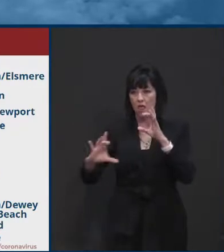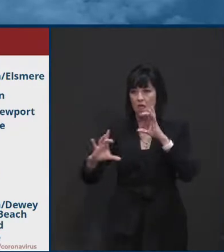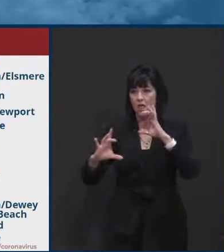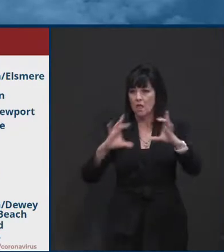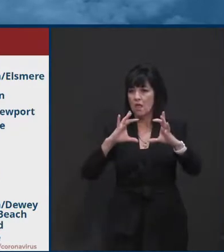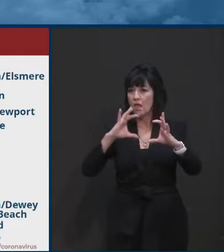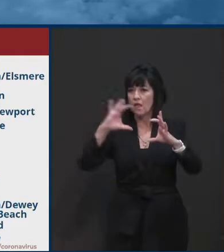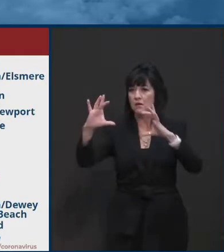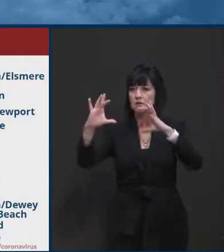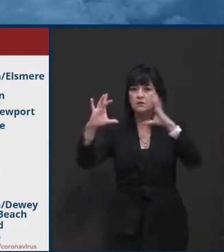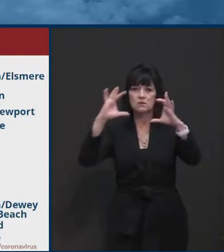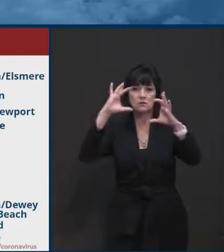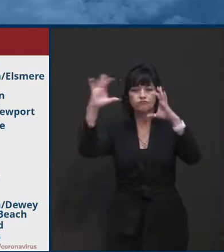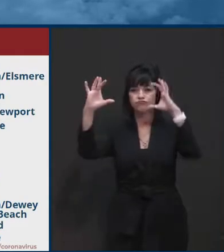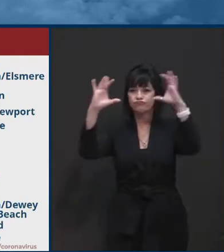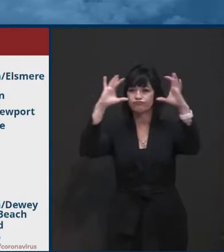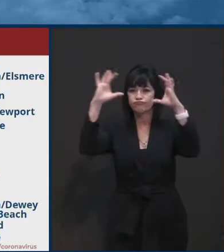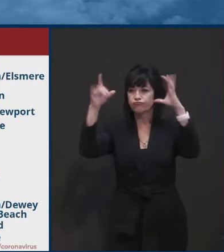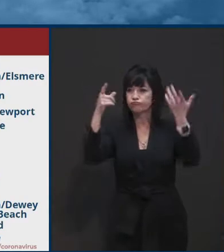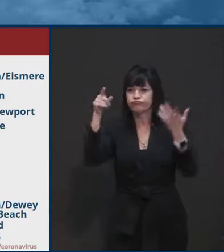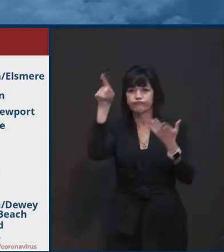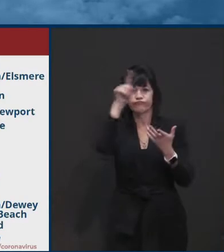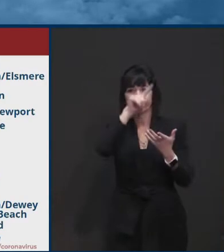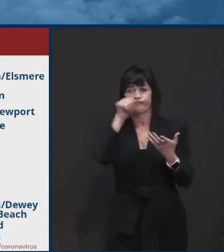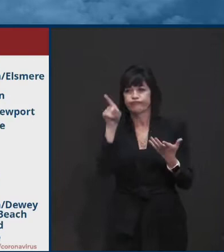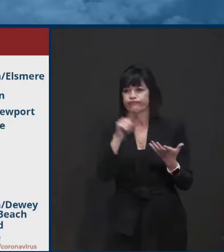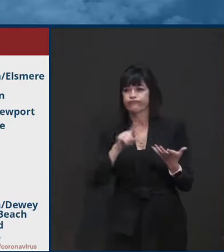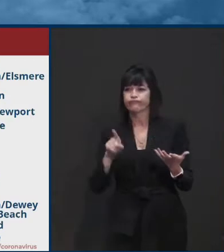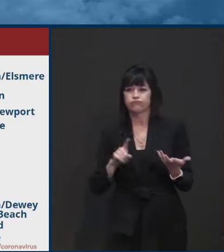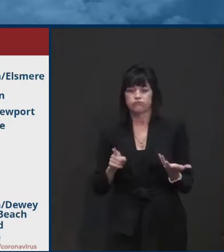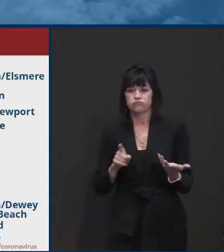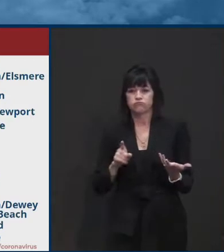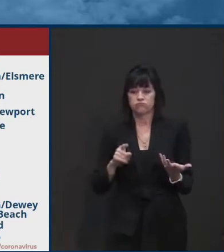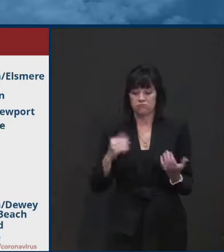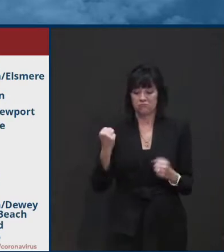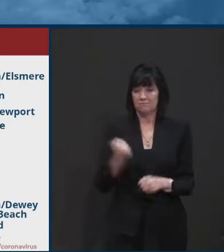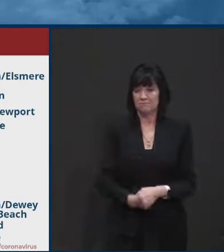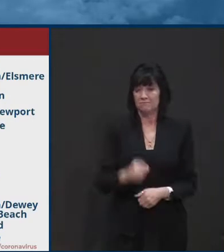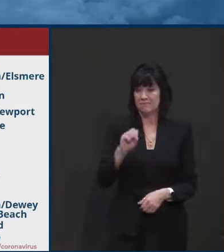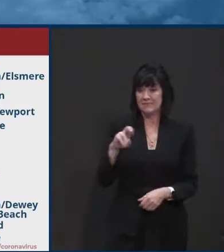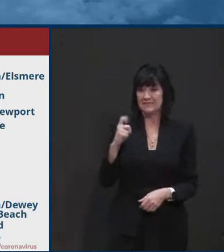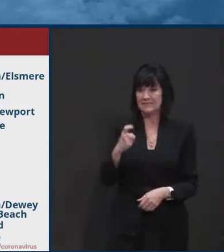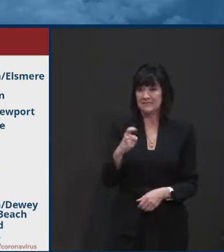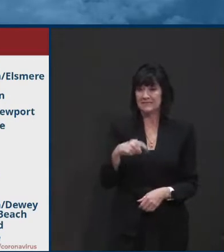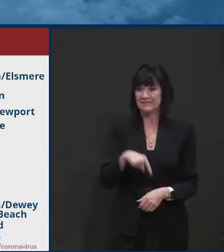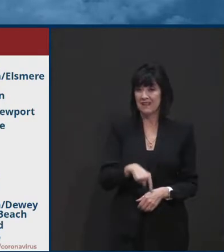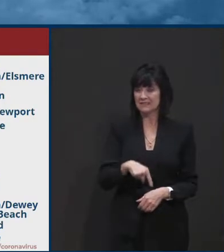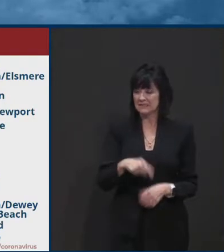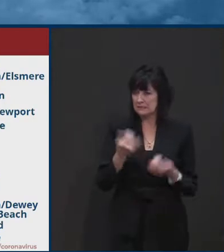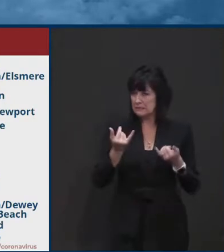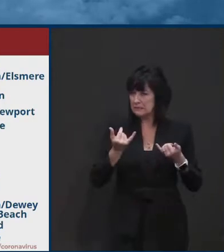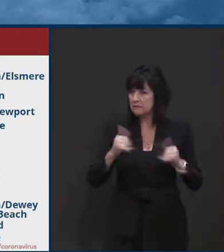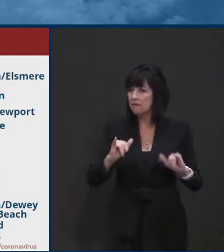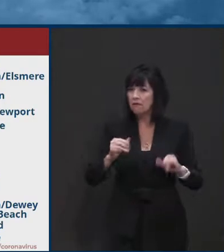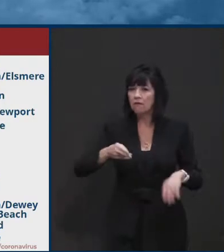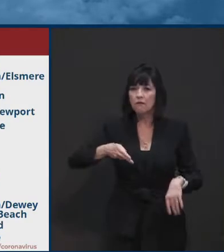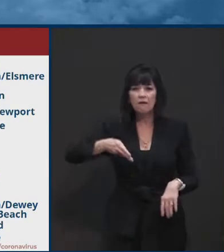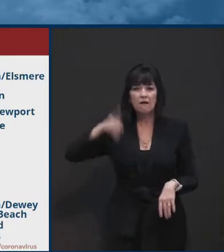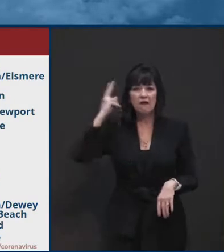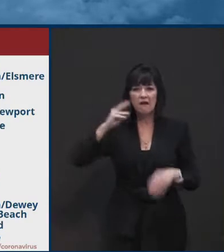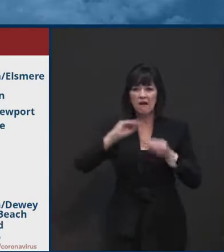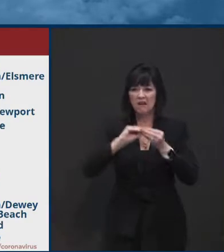that I have been looking at. Um, certainly in Sussex, we have some of our highest case rates still and highest